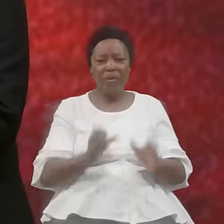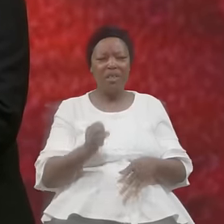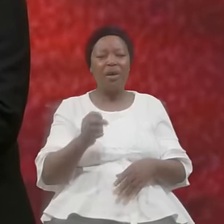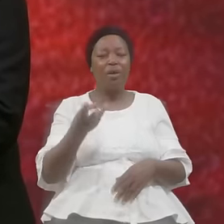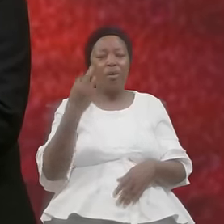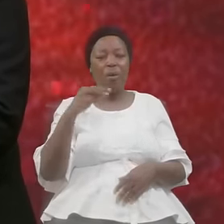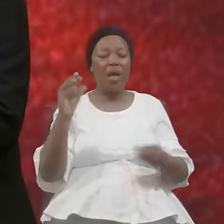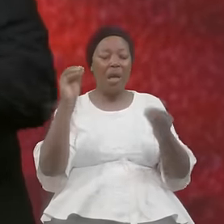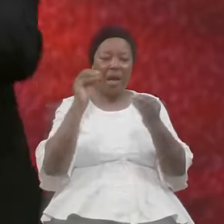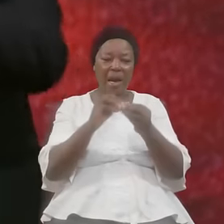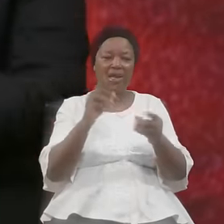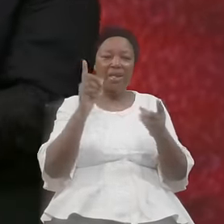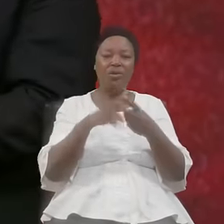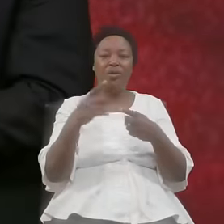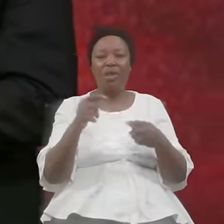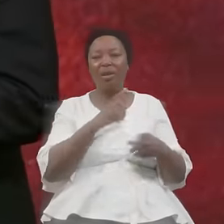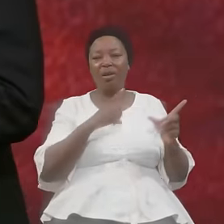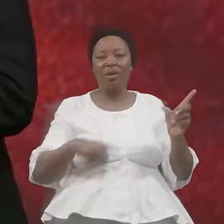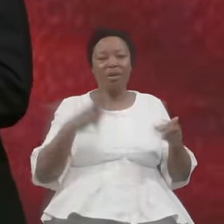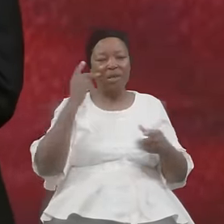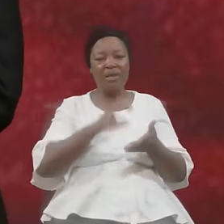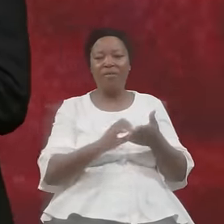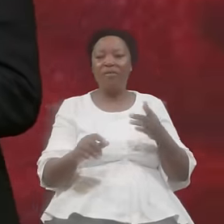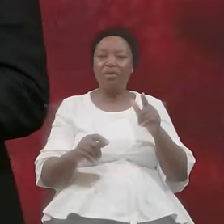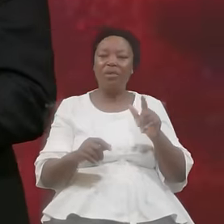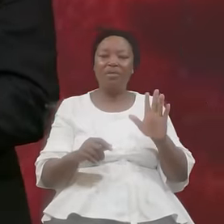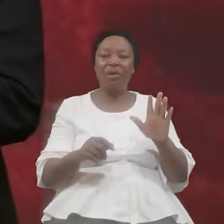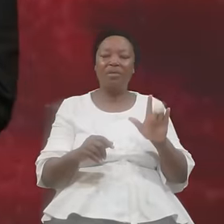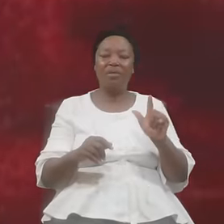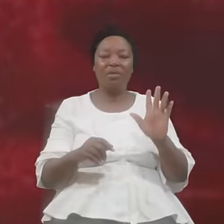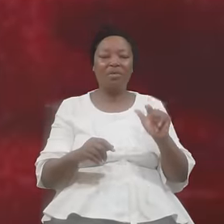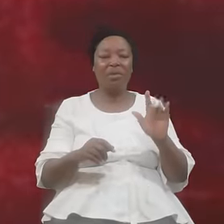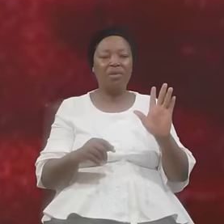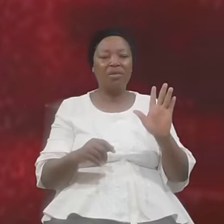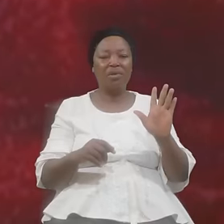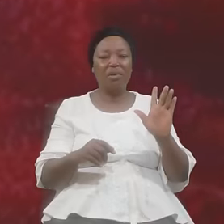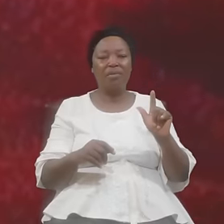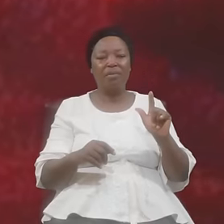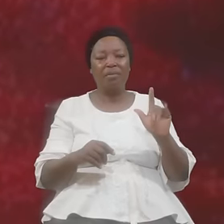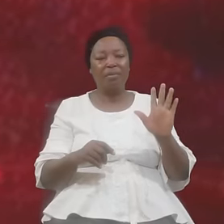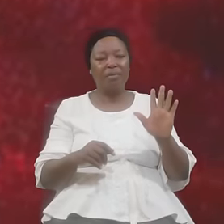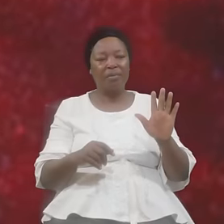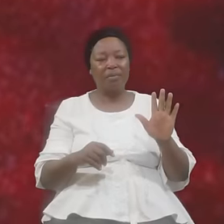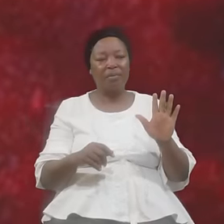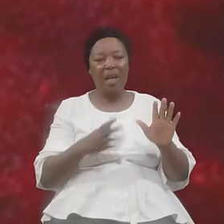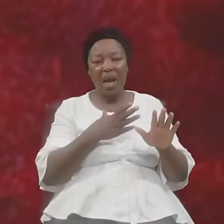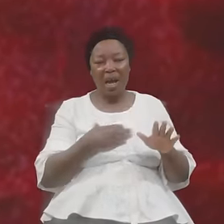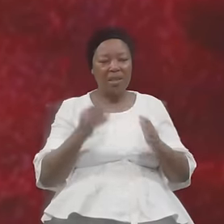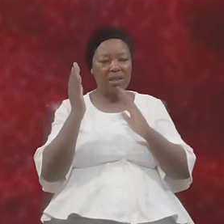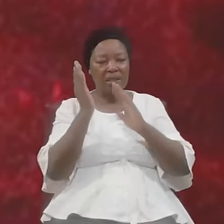Added Unto The Lord Look At Verse 25 In Verse 25 And He Departed